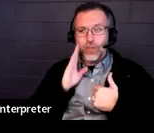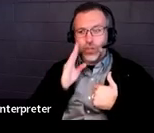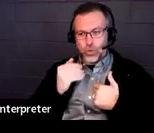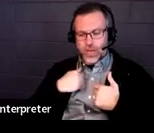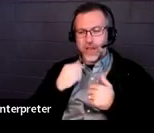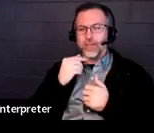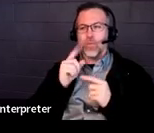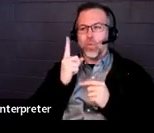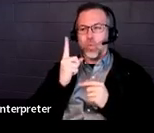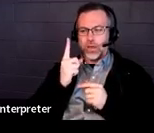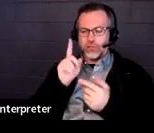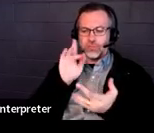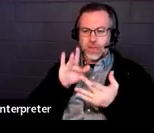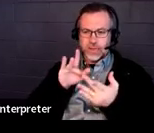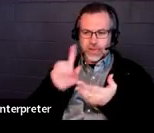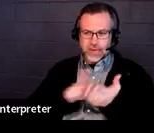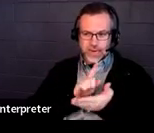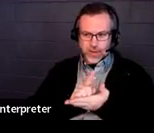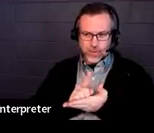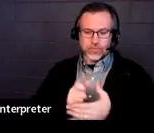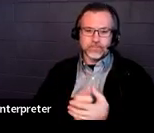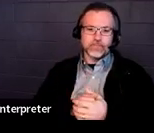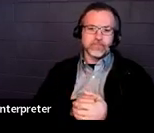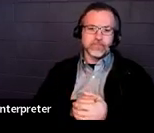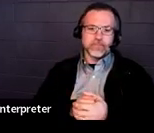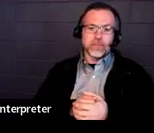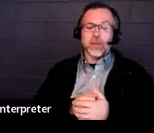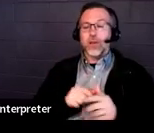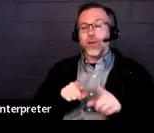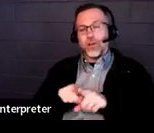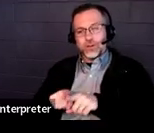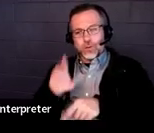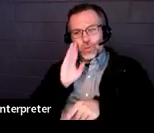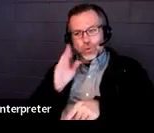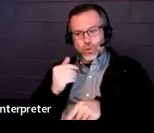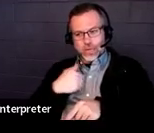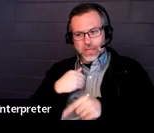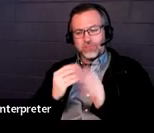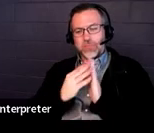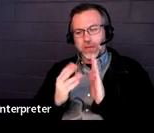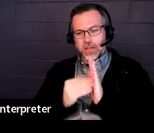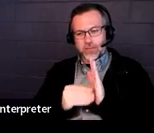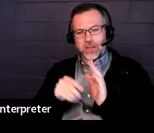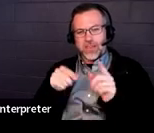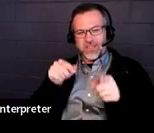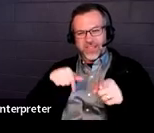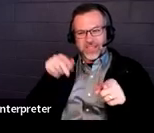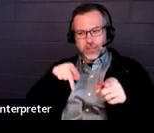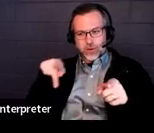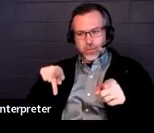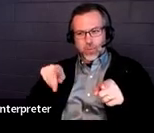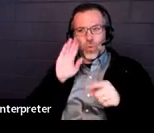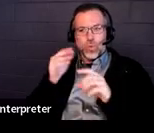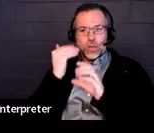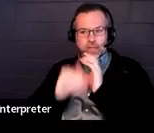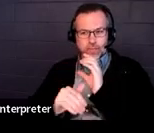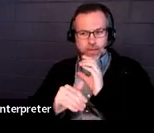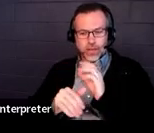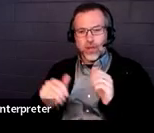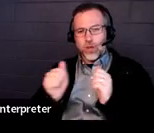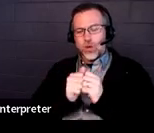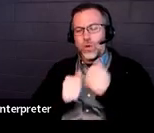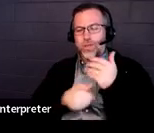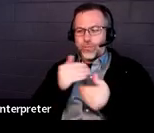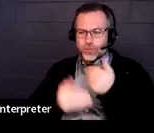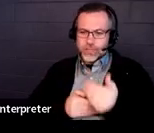for today. And you'll also get a copy of this PowerPoint emailed to you, along with the procedural